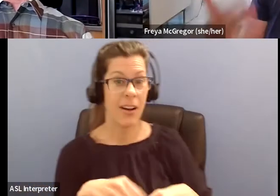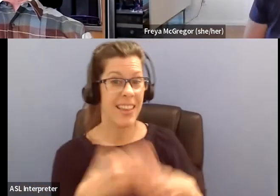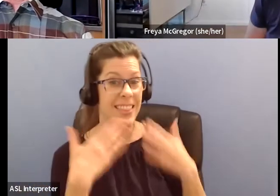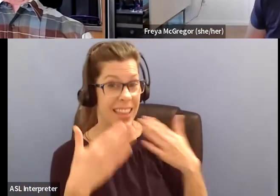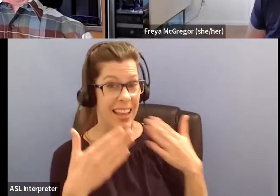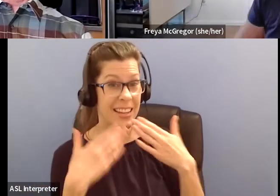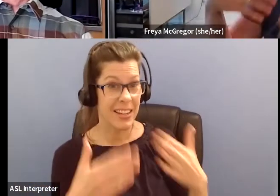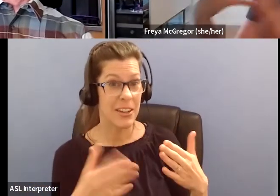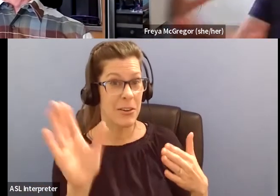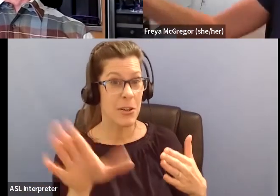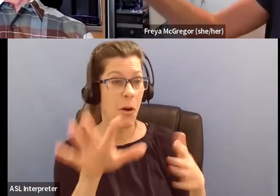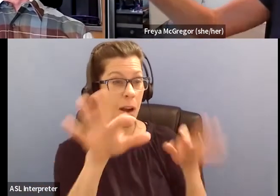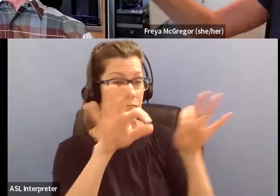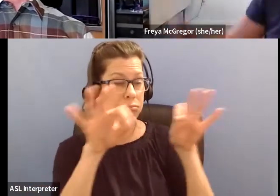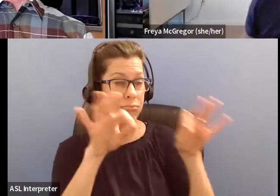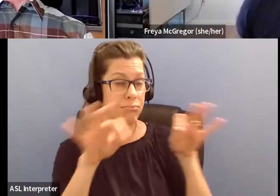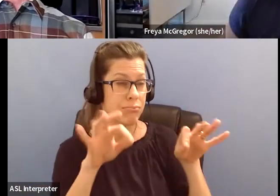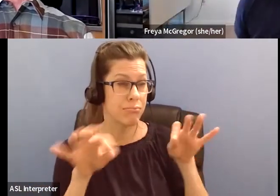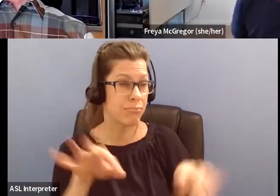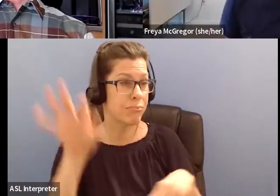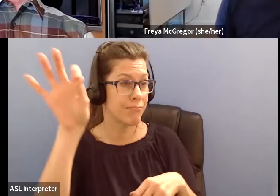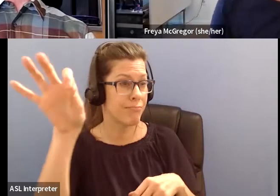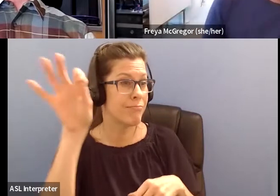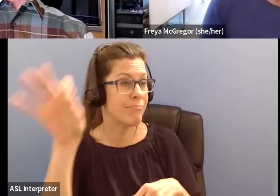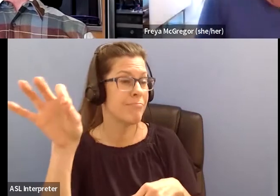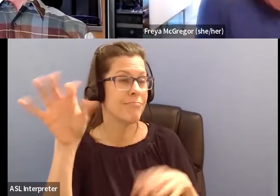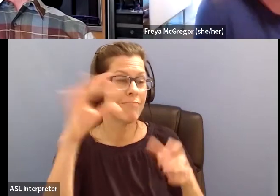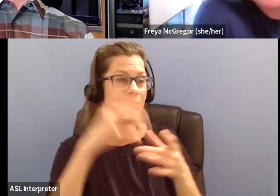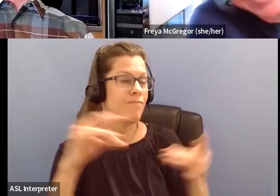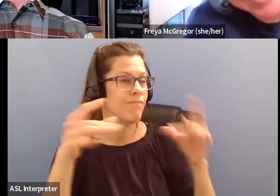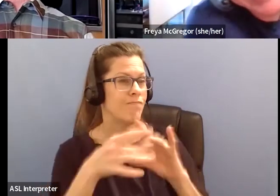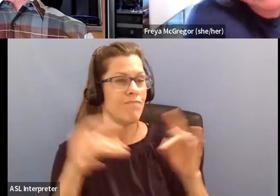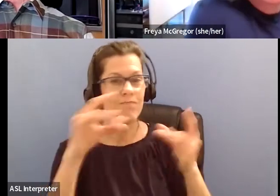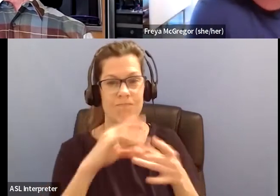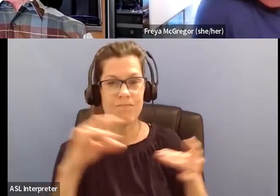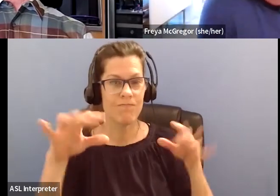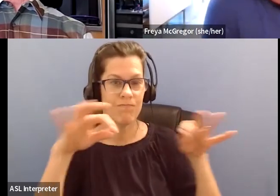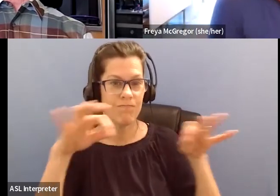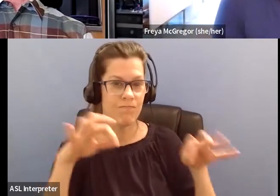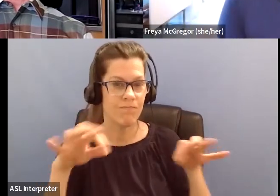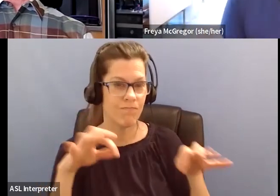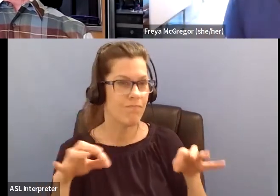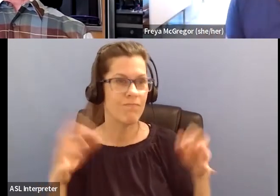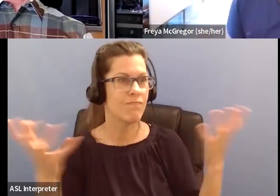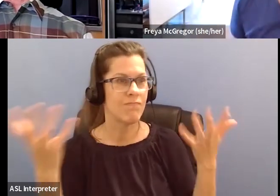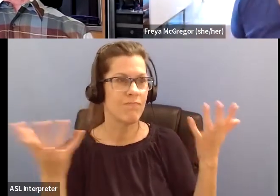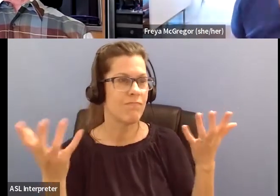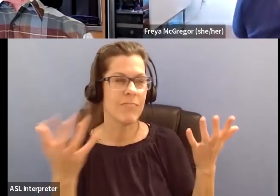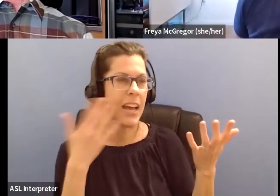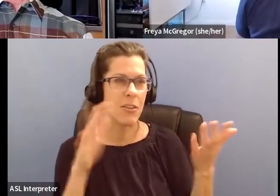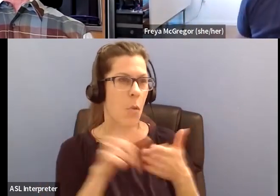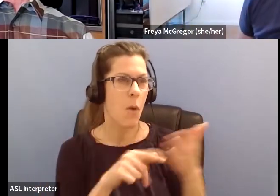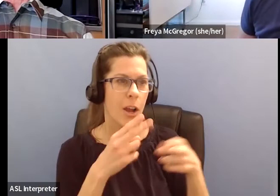sermon. I don't know. Maybe that's another word. But Freya, my wife calls it, and so